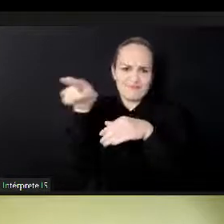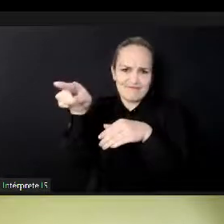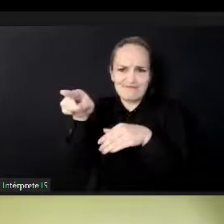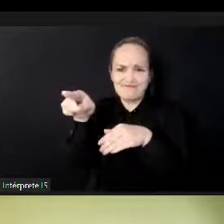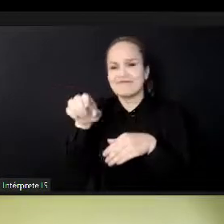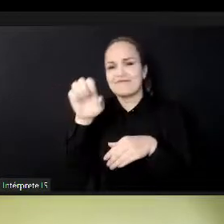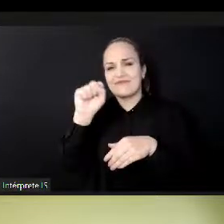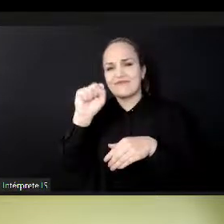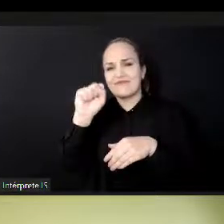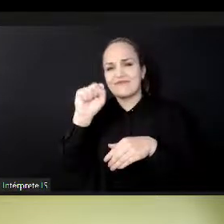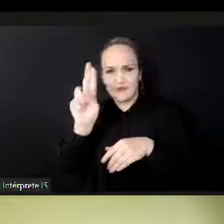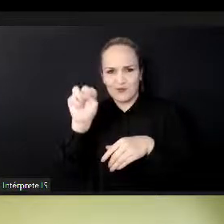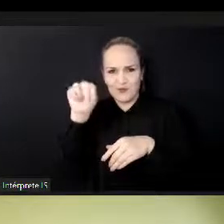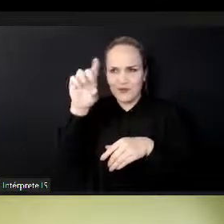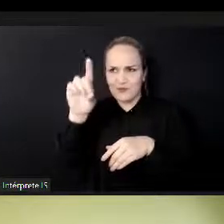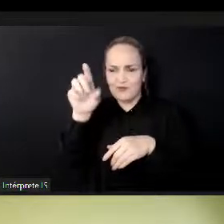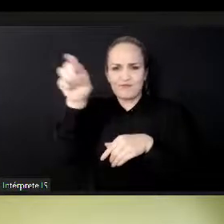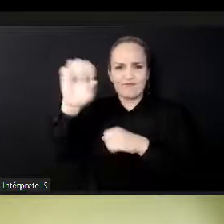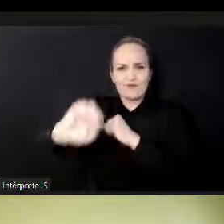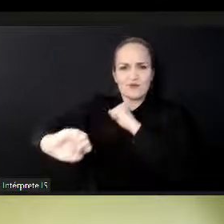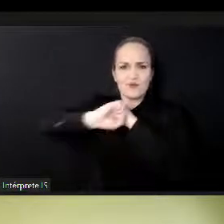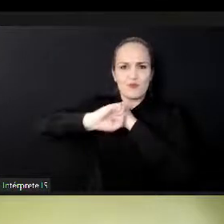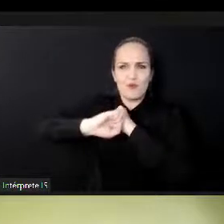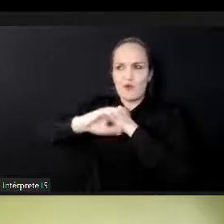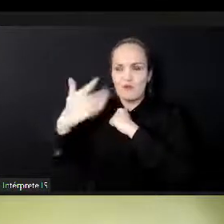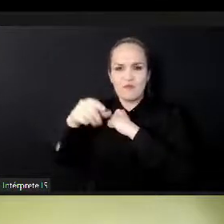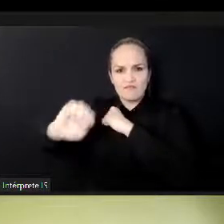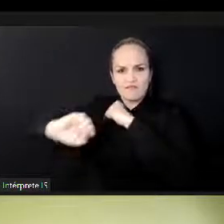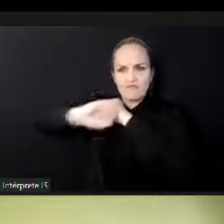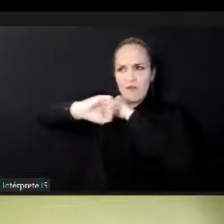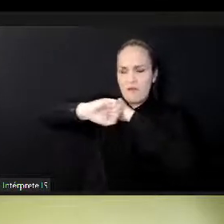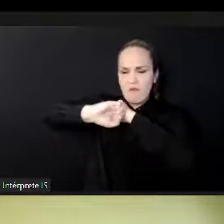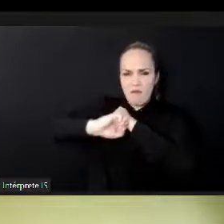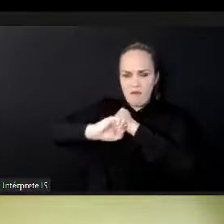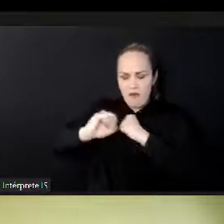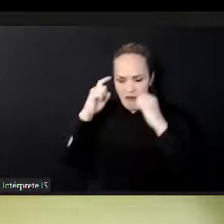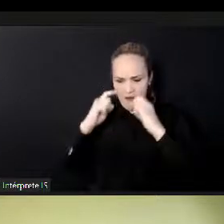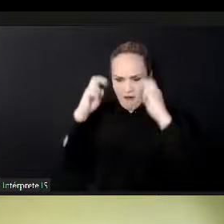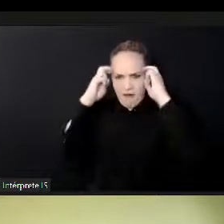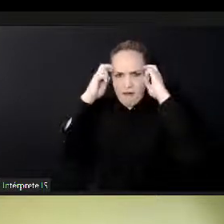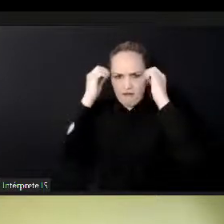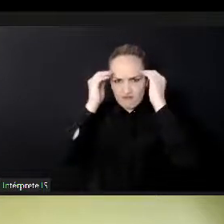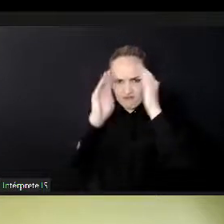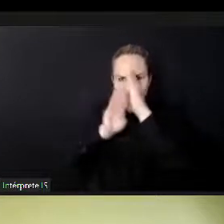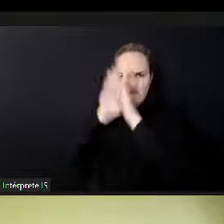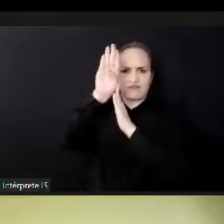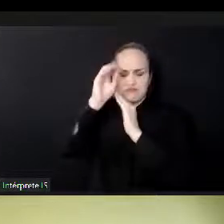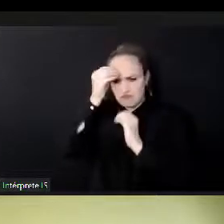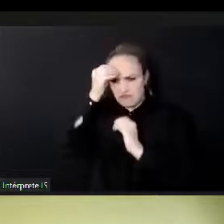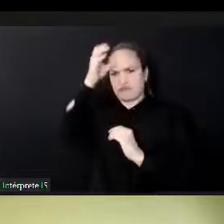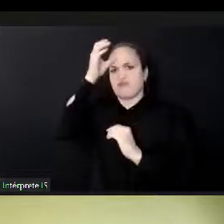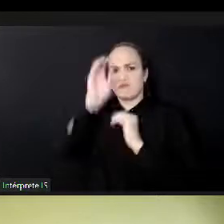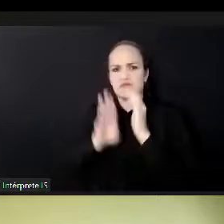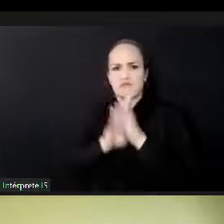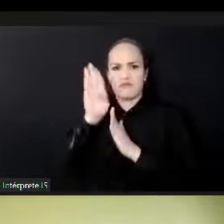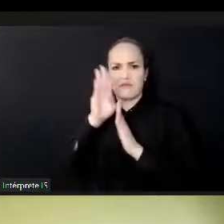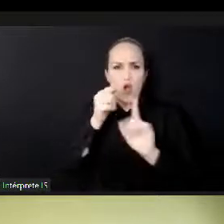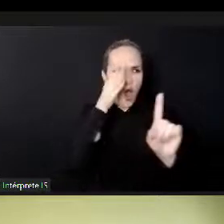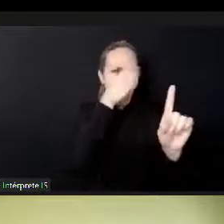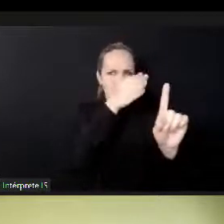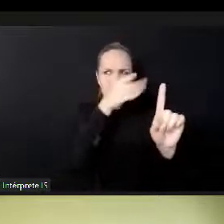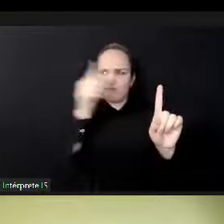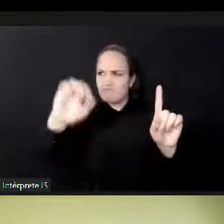around what it is we want to do post COVID-19 and create a recovery plan for Lagos,